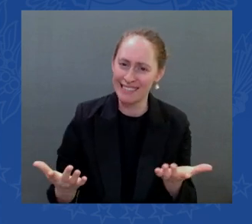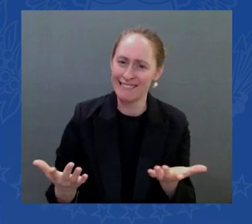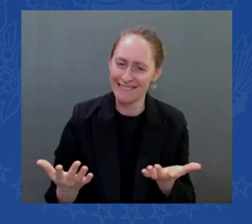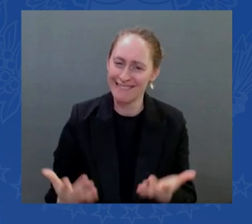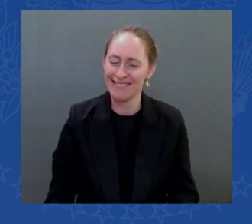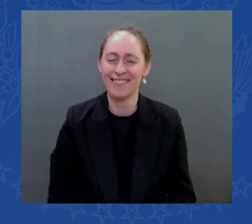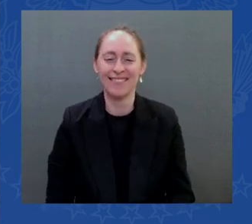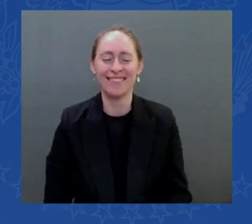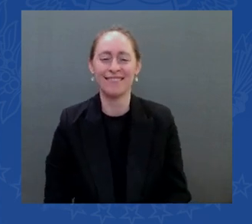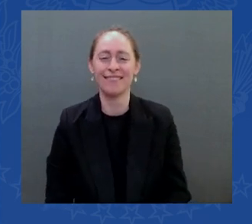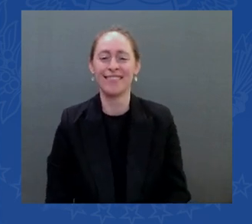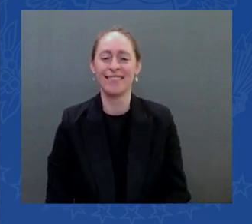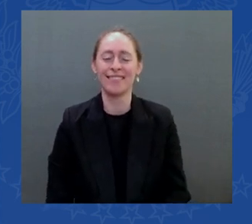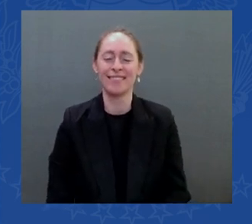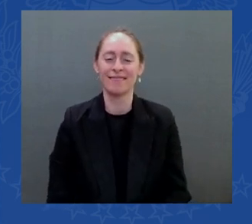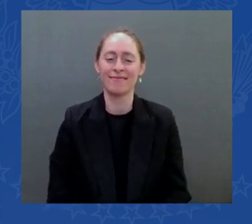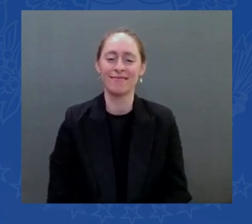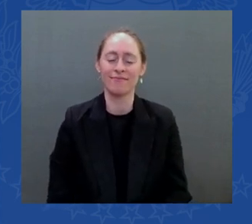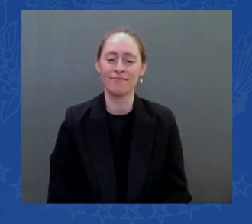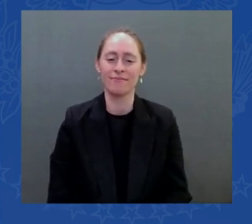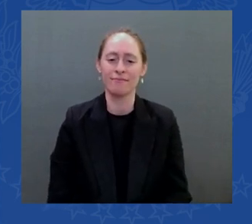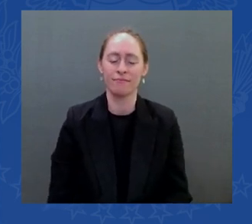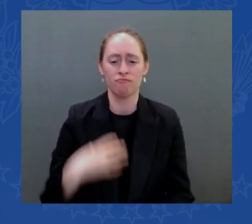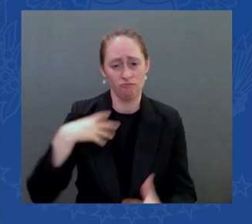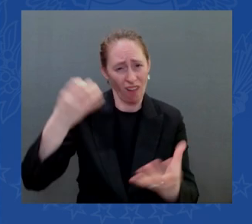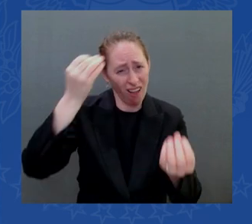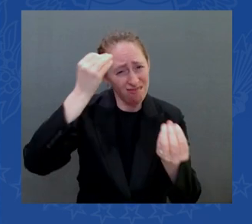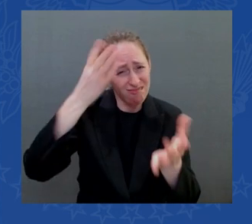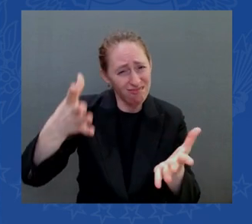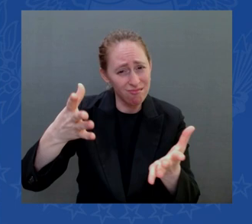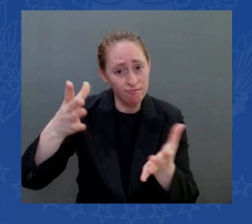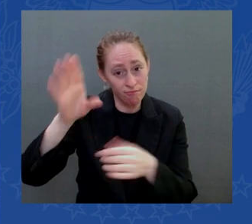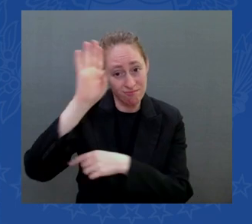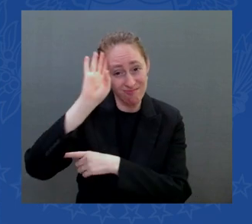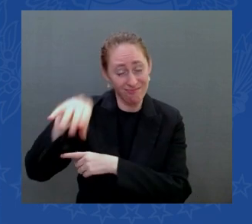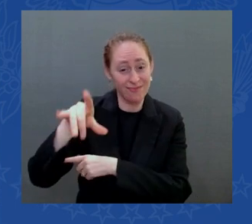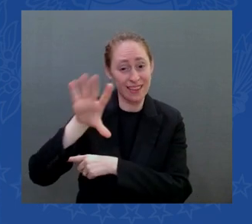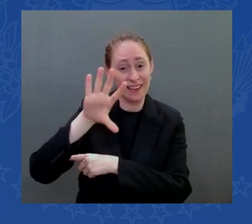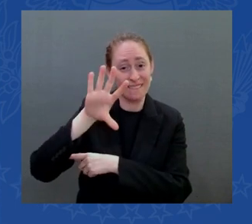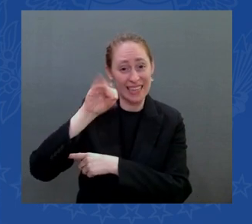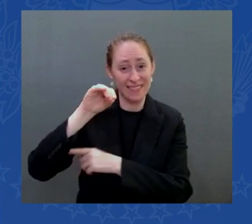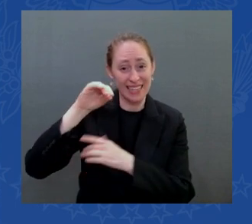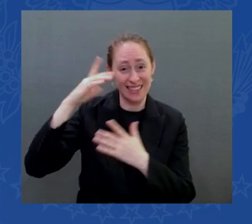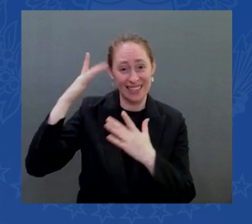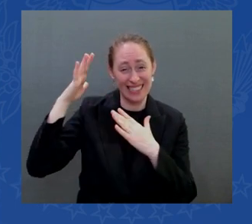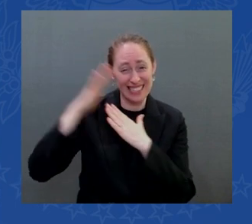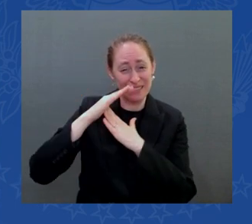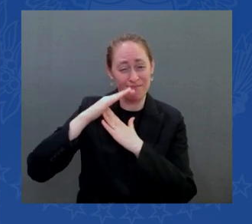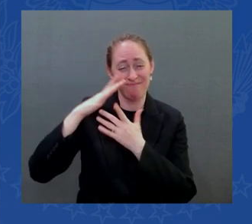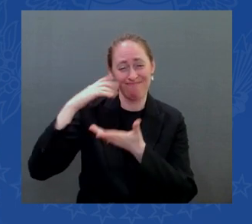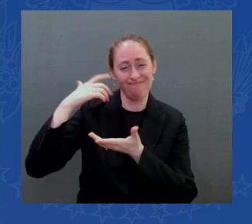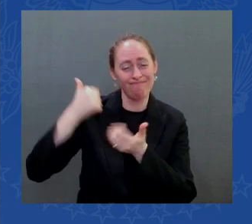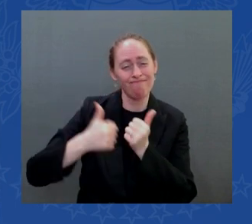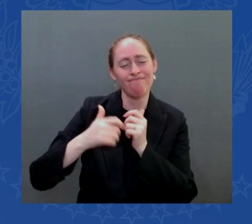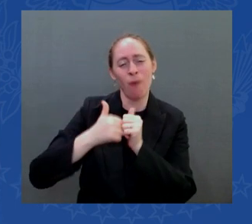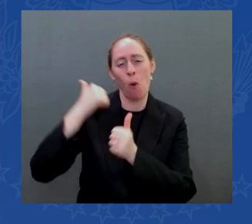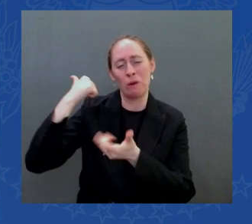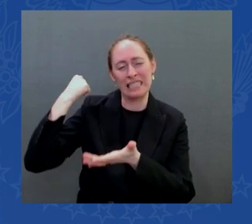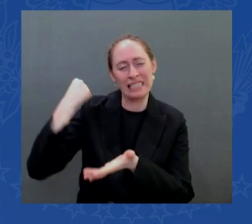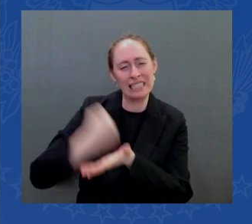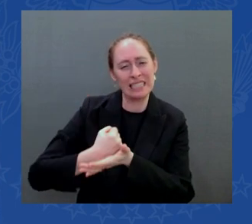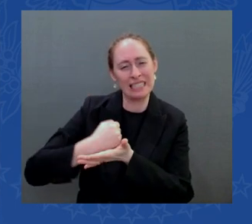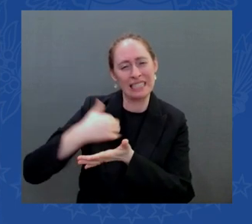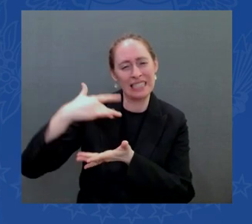500 corporations in america last year that made a total of 40 billion dollars in profit